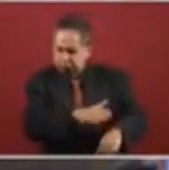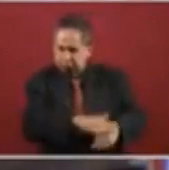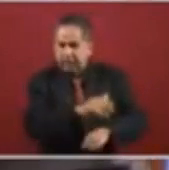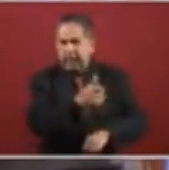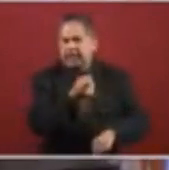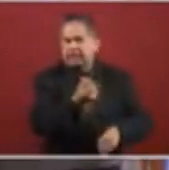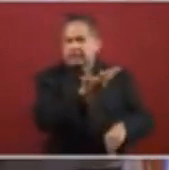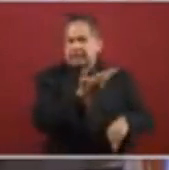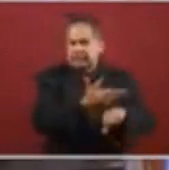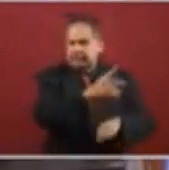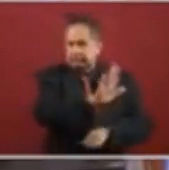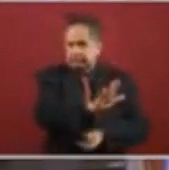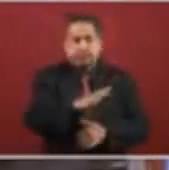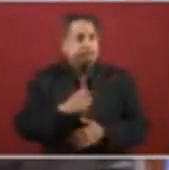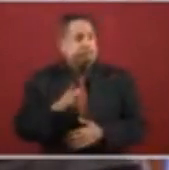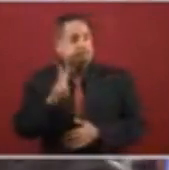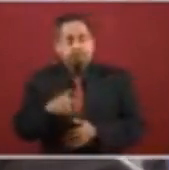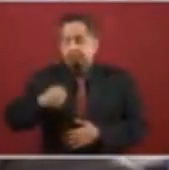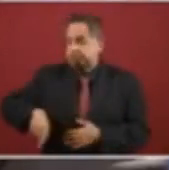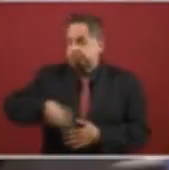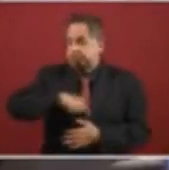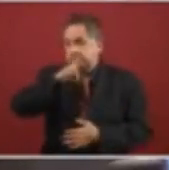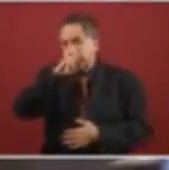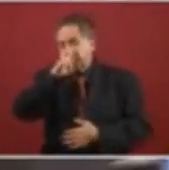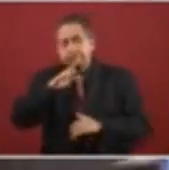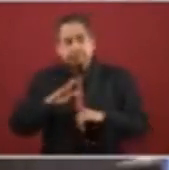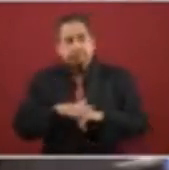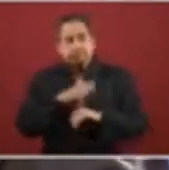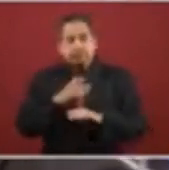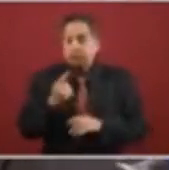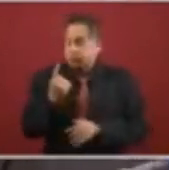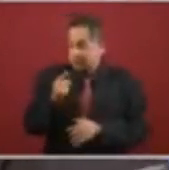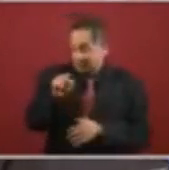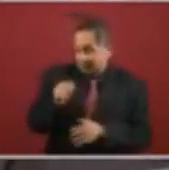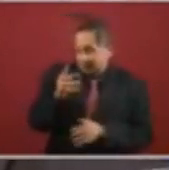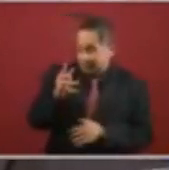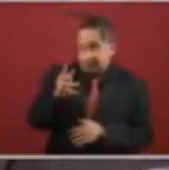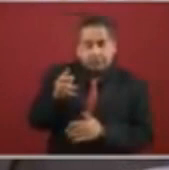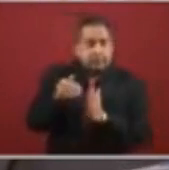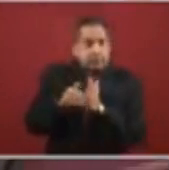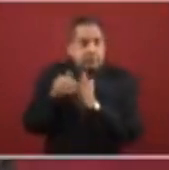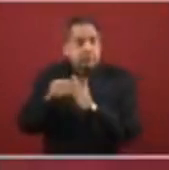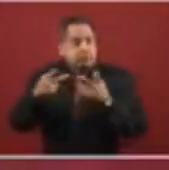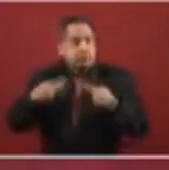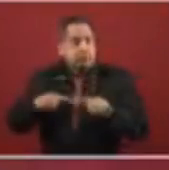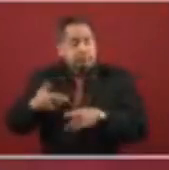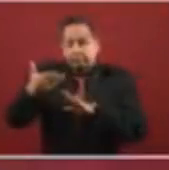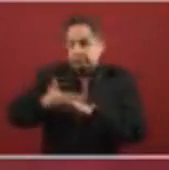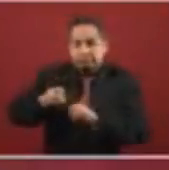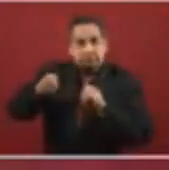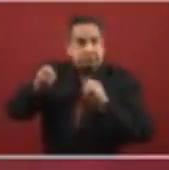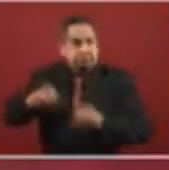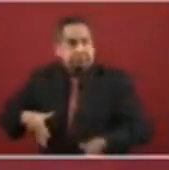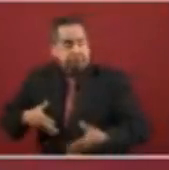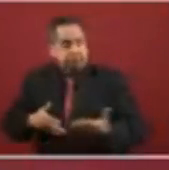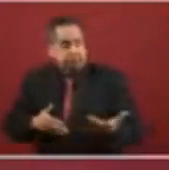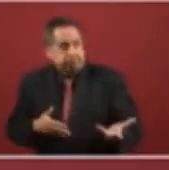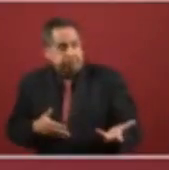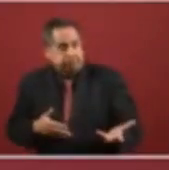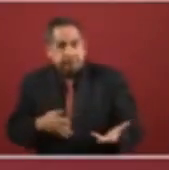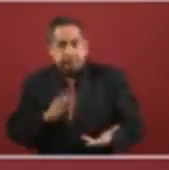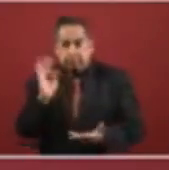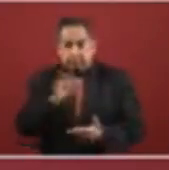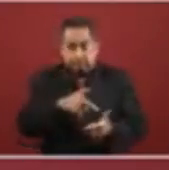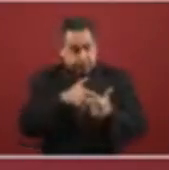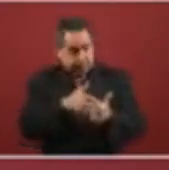was manifested. And what worries us is how it affects 1.4 million dollar